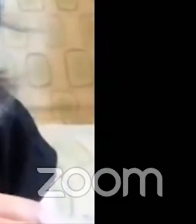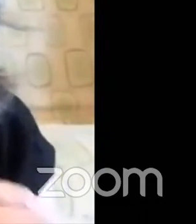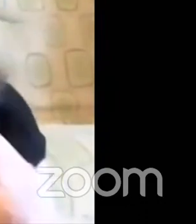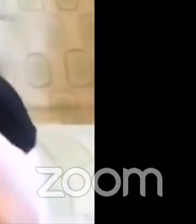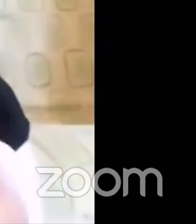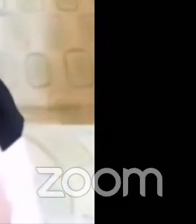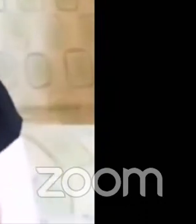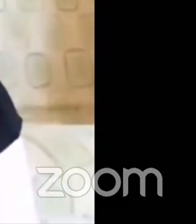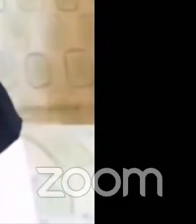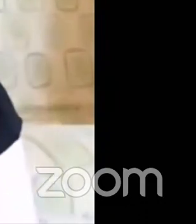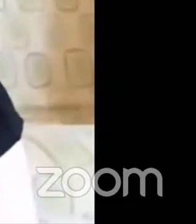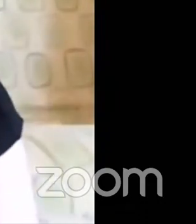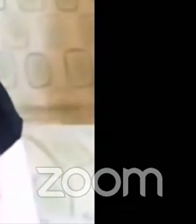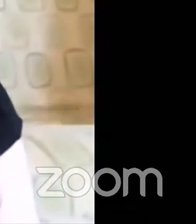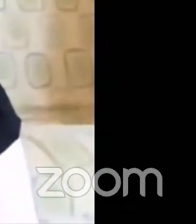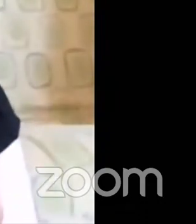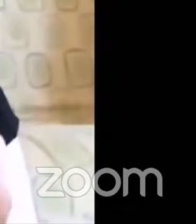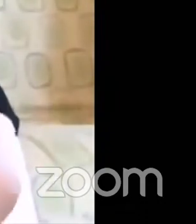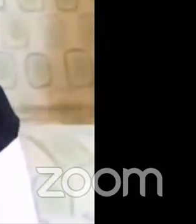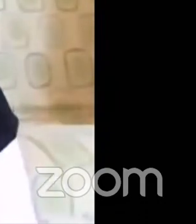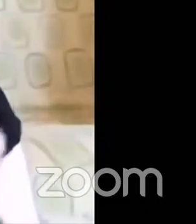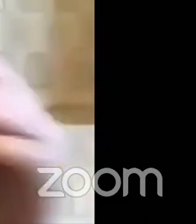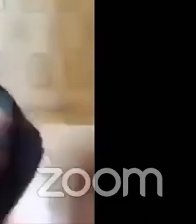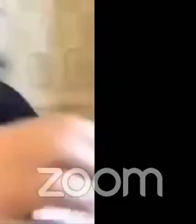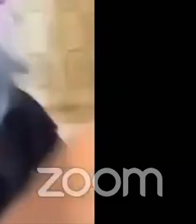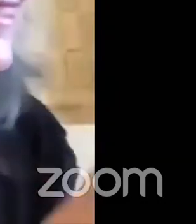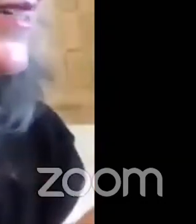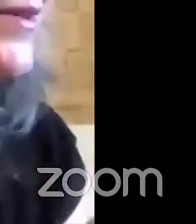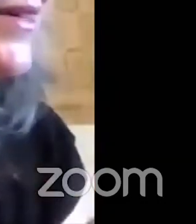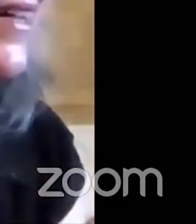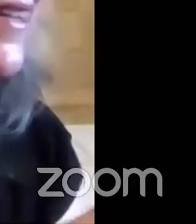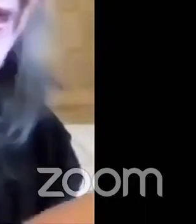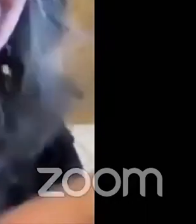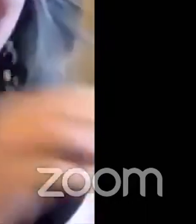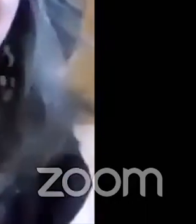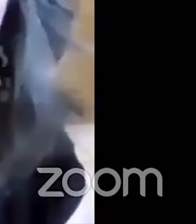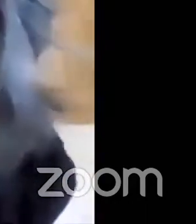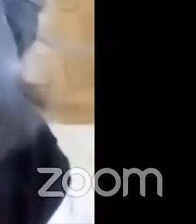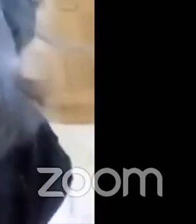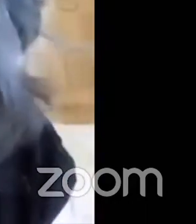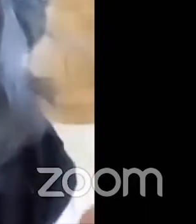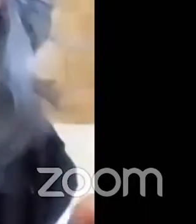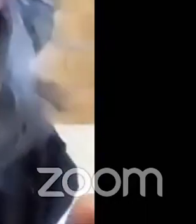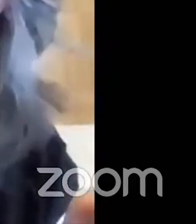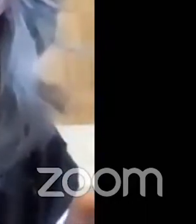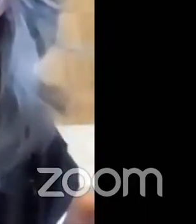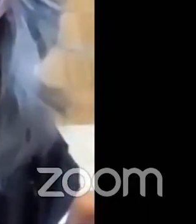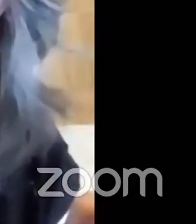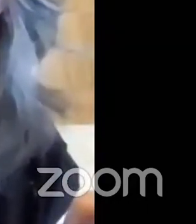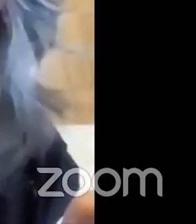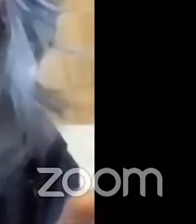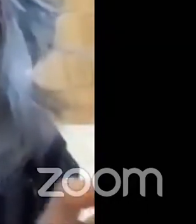and if you're following along at home tell me what colors you would add